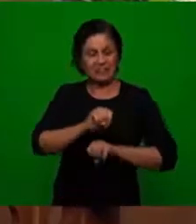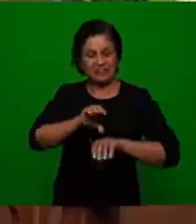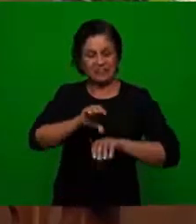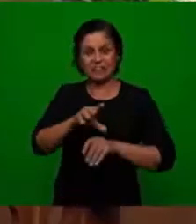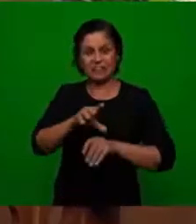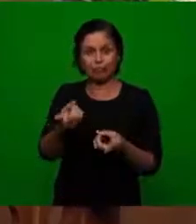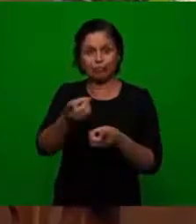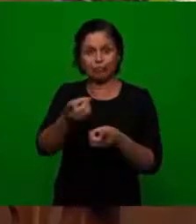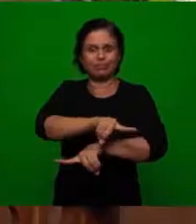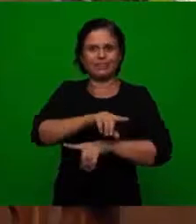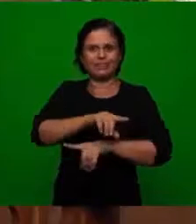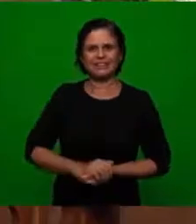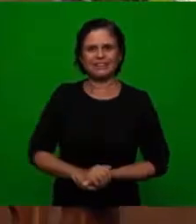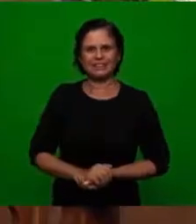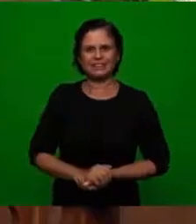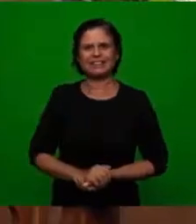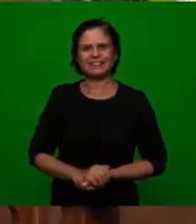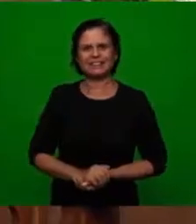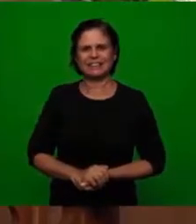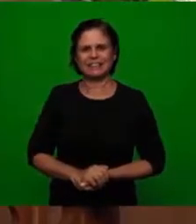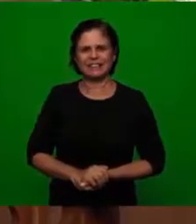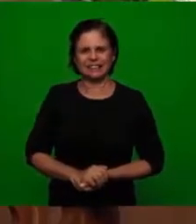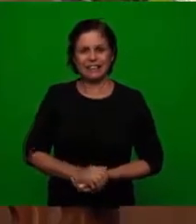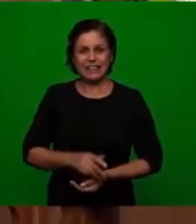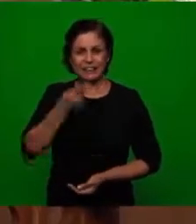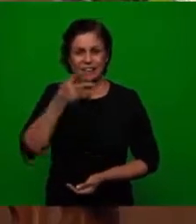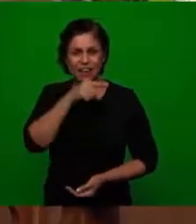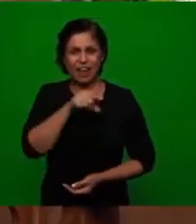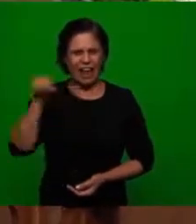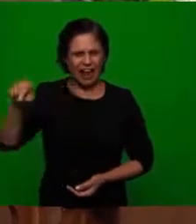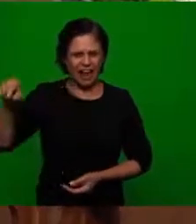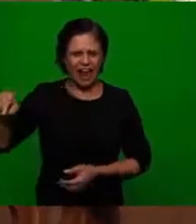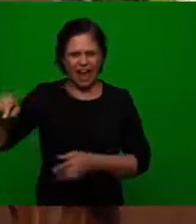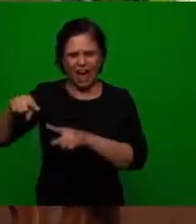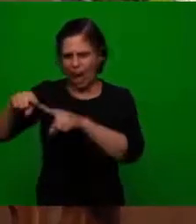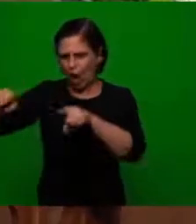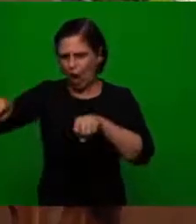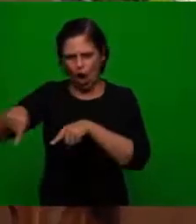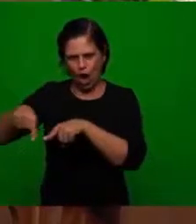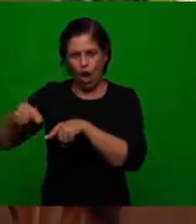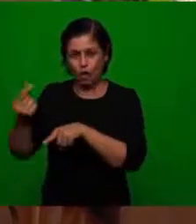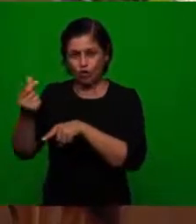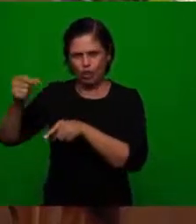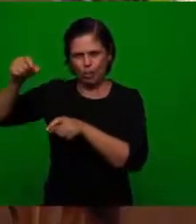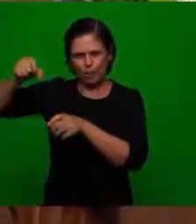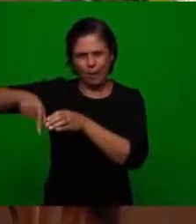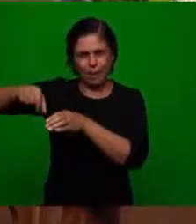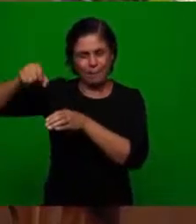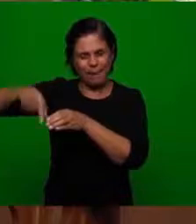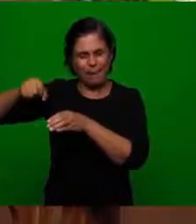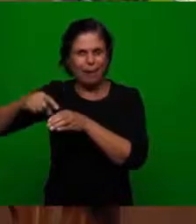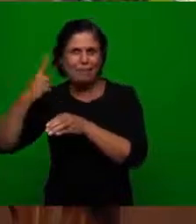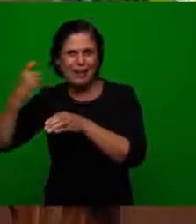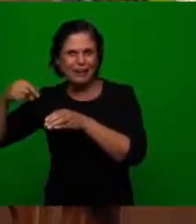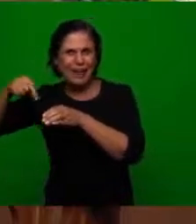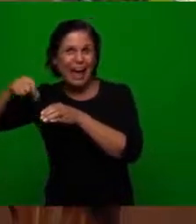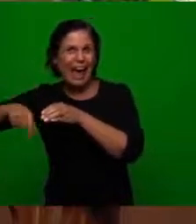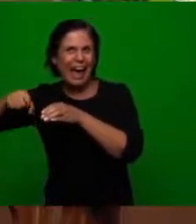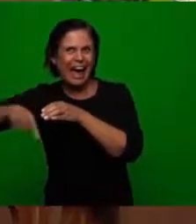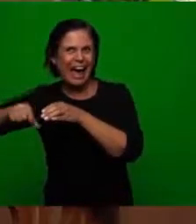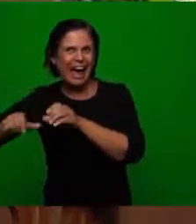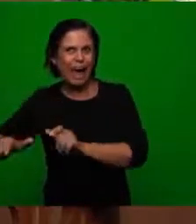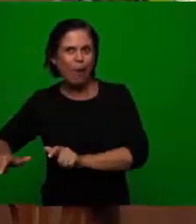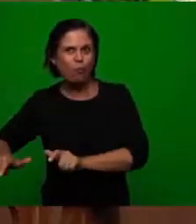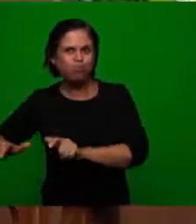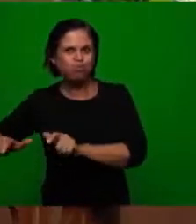the time and he said the following as the coins hit the bottom of the coffer your sins are